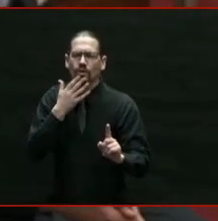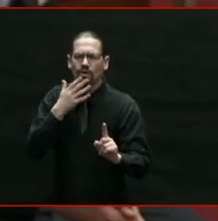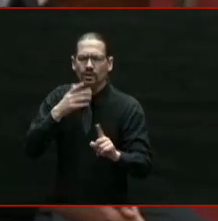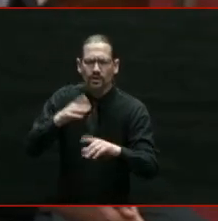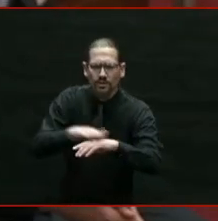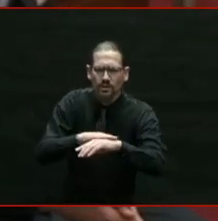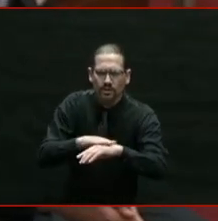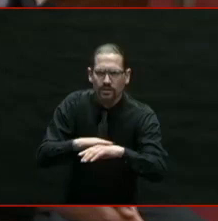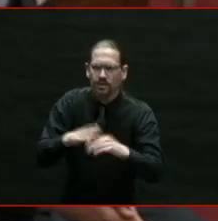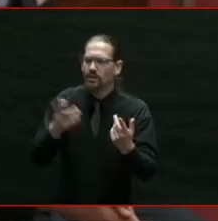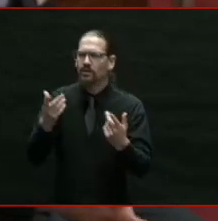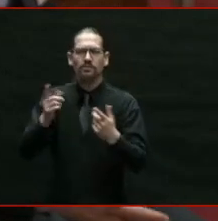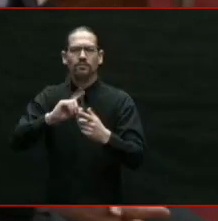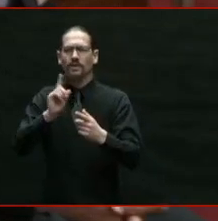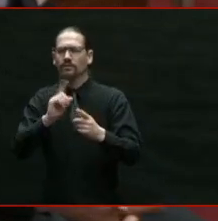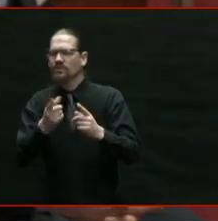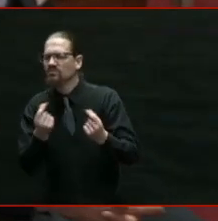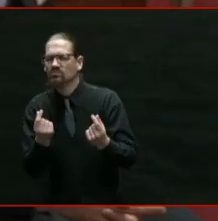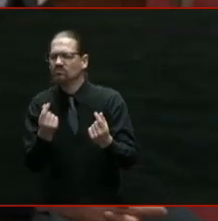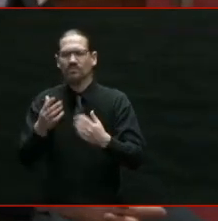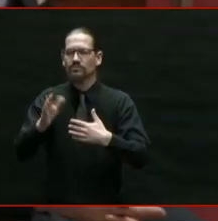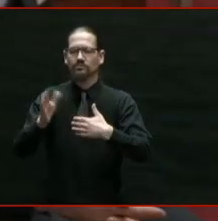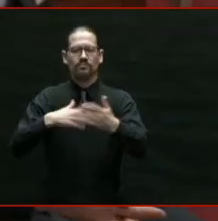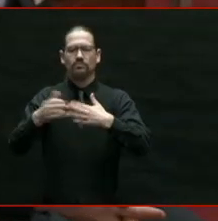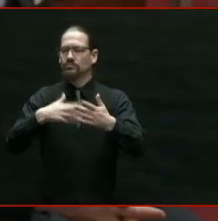shot to realize his or her potential.